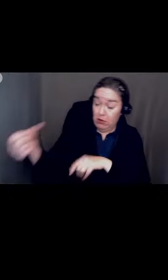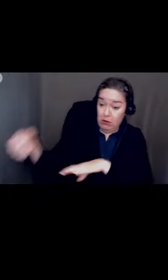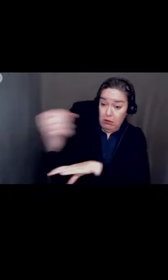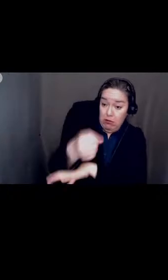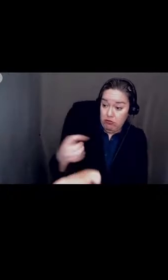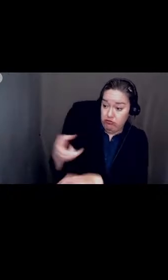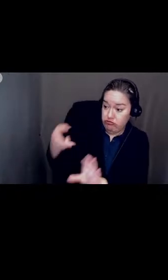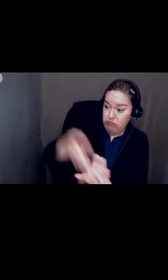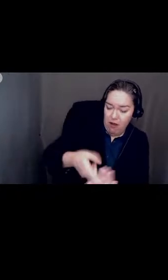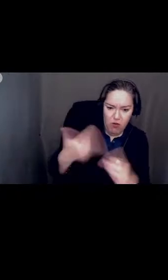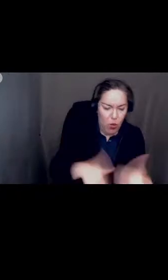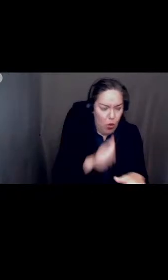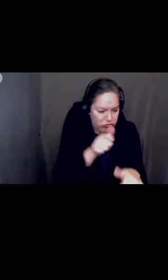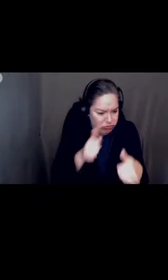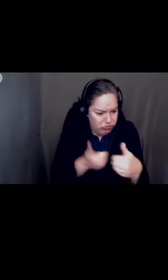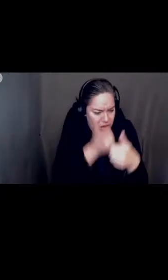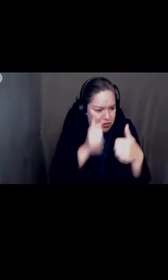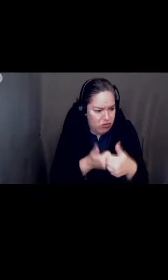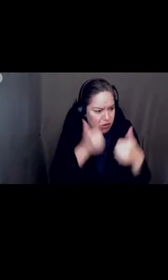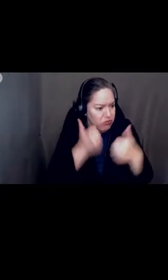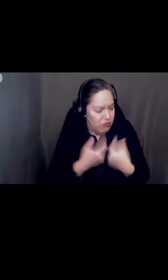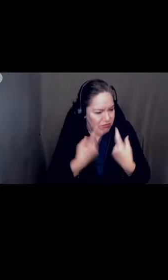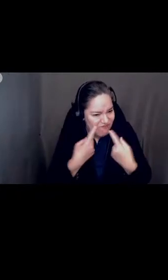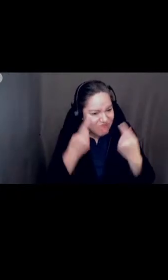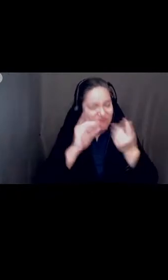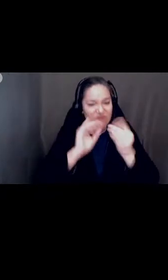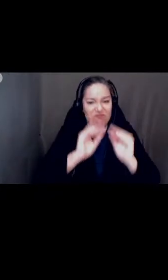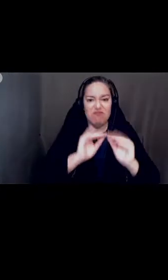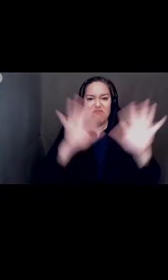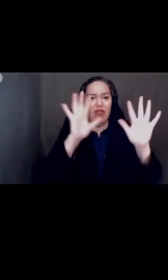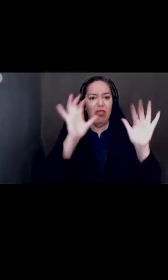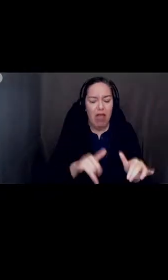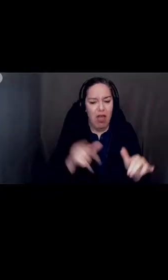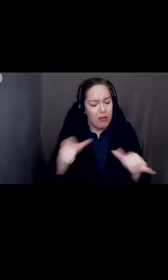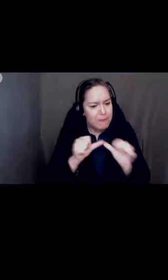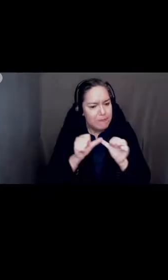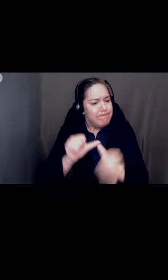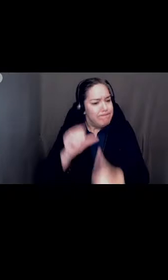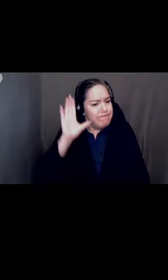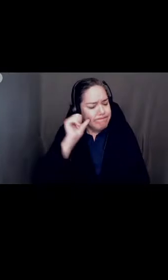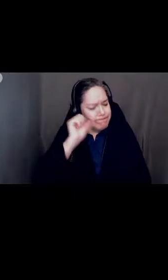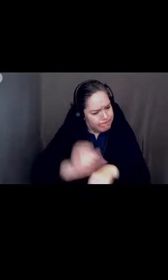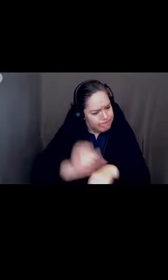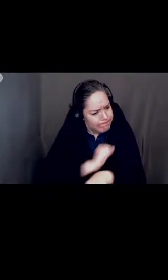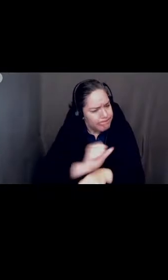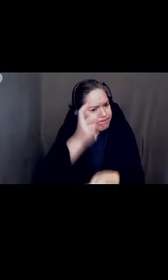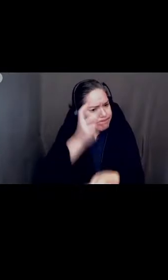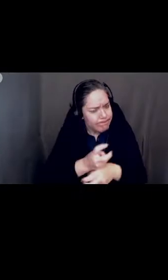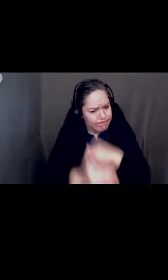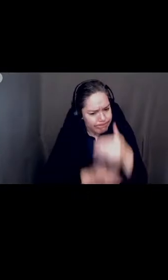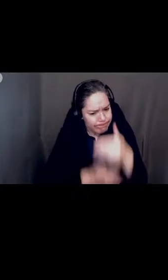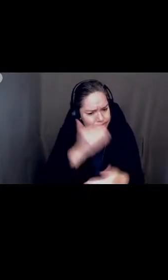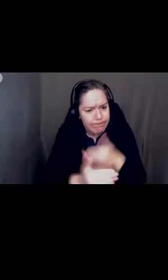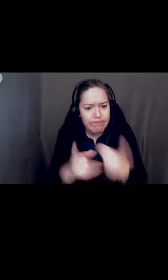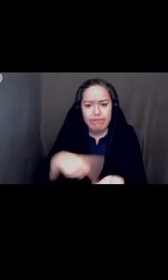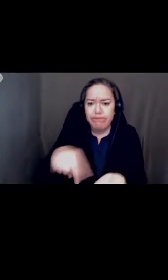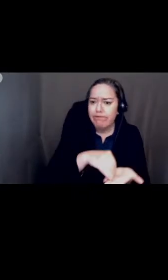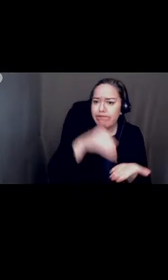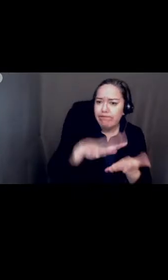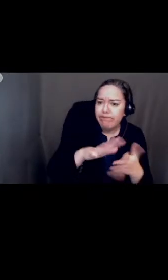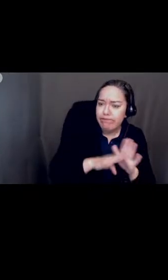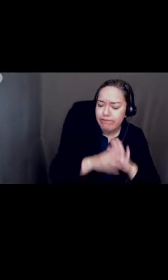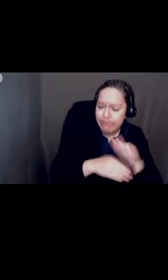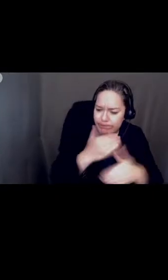it is through perseverance that she has not been intimidated and continues to push forward in turn she has begun to spread a culture of collaboration